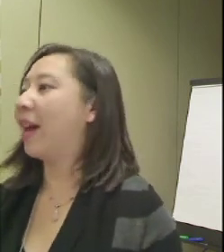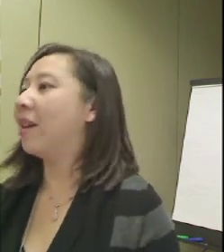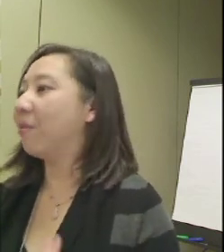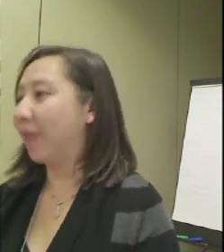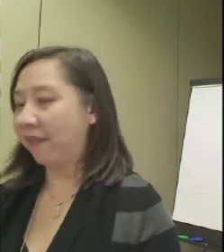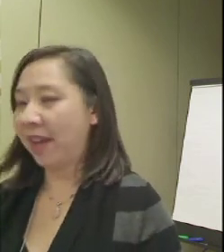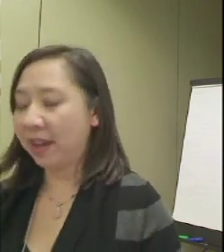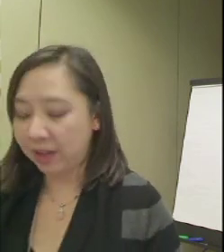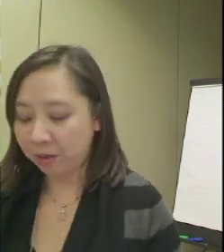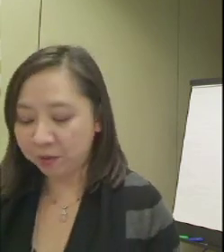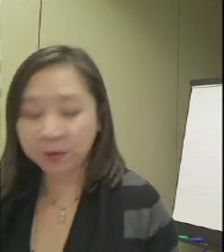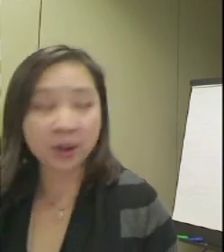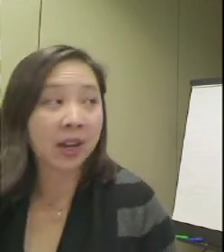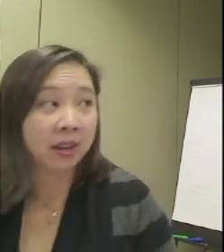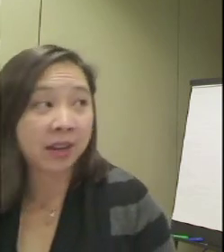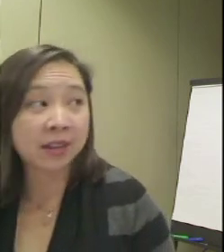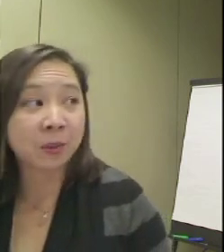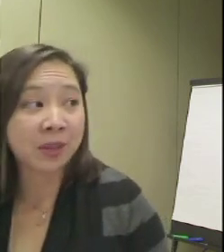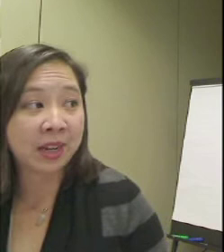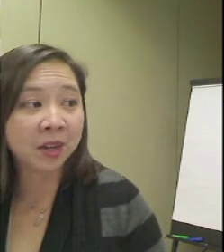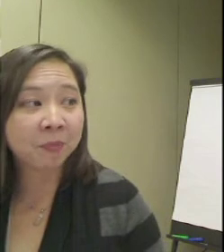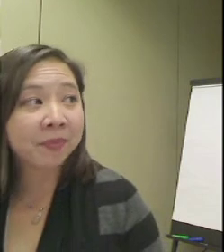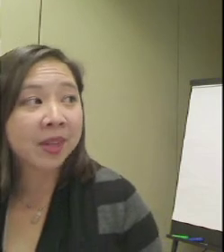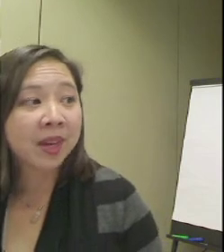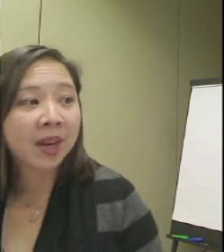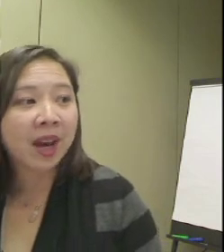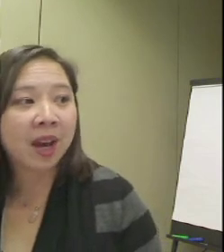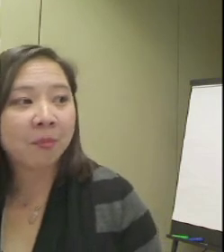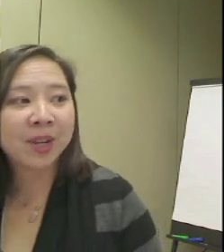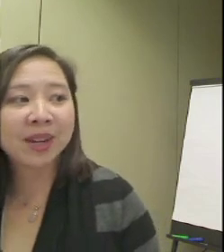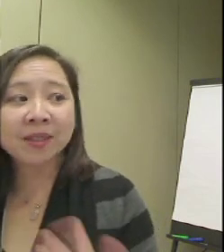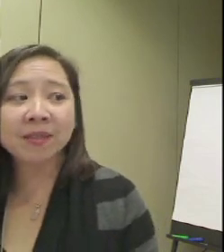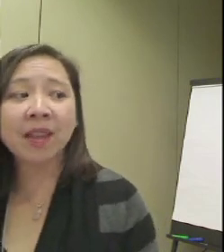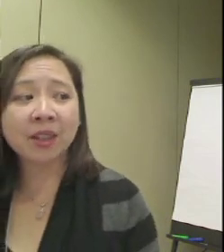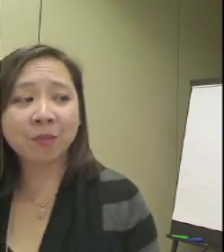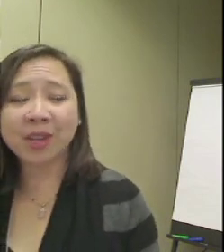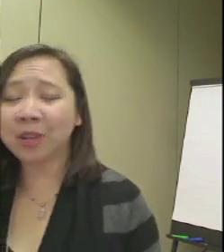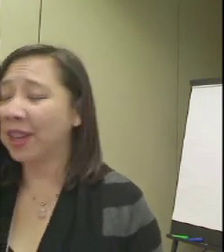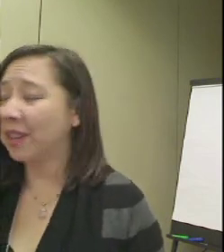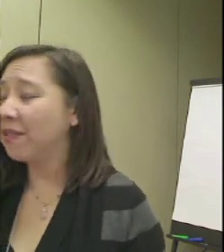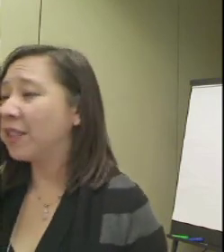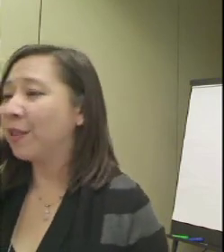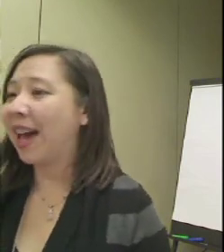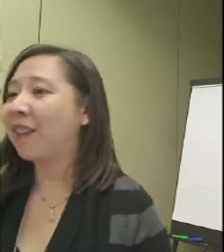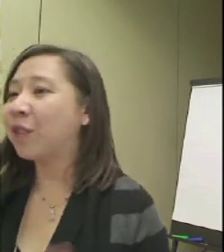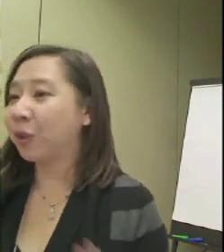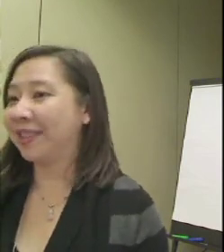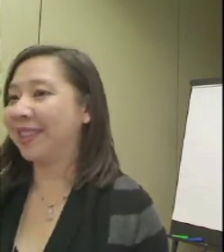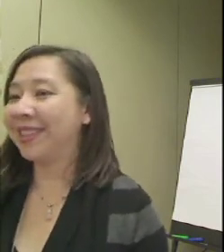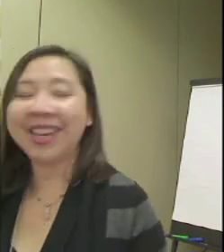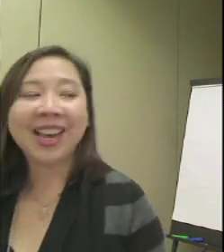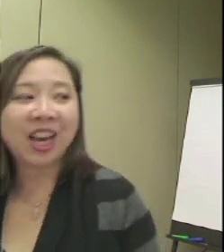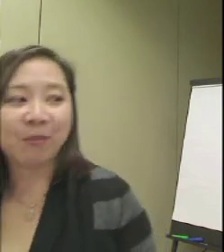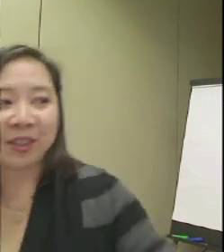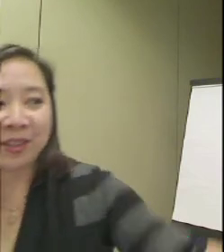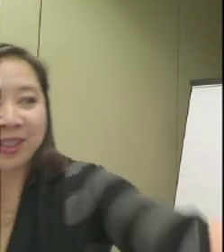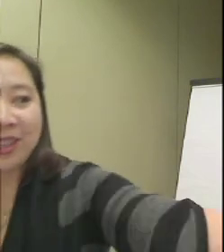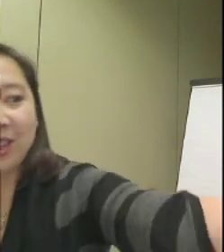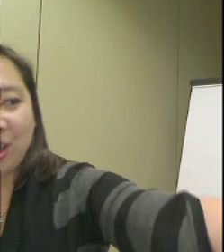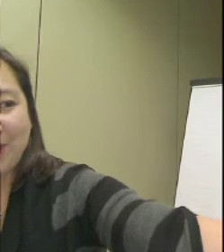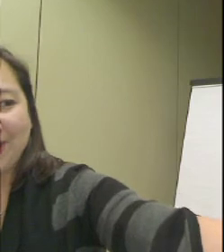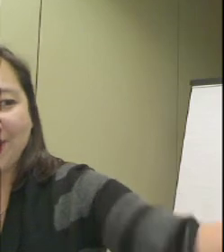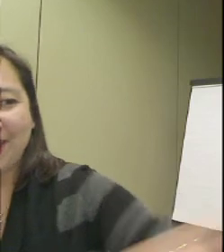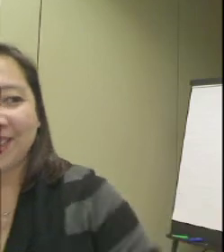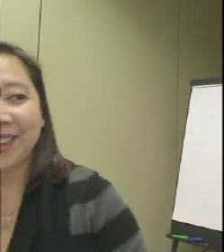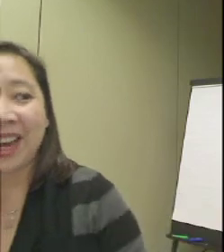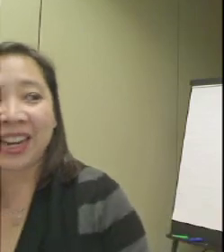available so that we have that available for any guests who need it. We also like to make sure that the visitor have choices. So